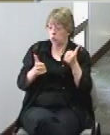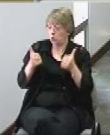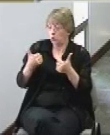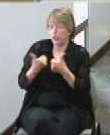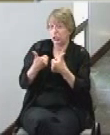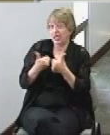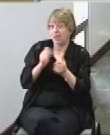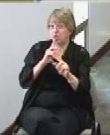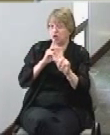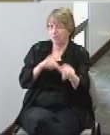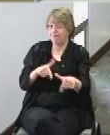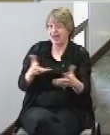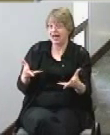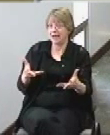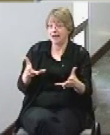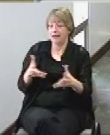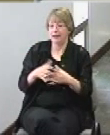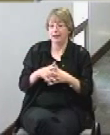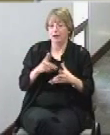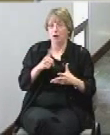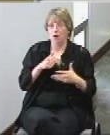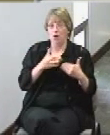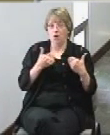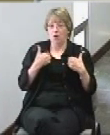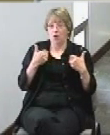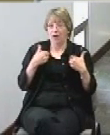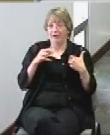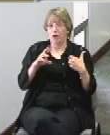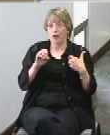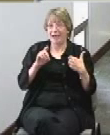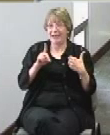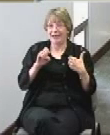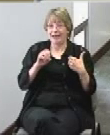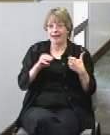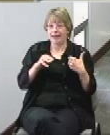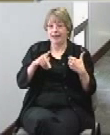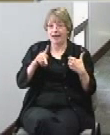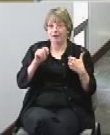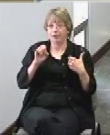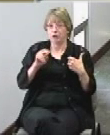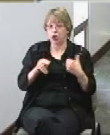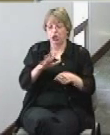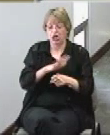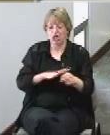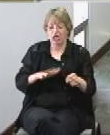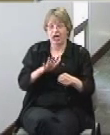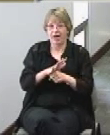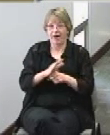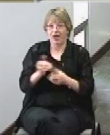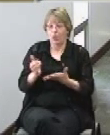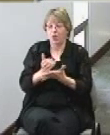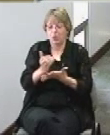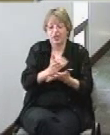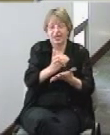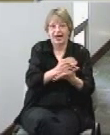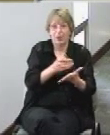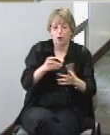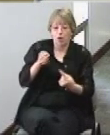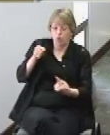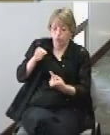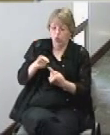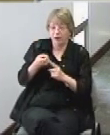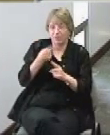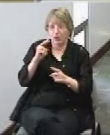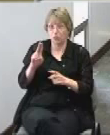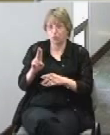in demand we will have a redemption area where you can accumulate points from using the